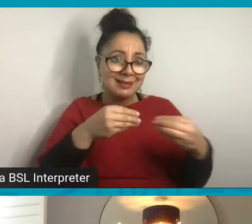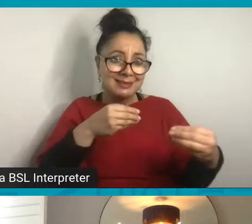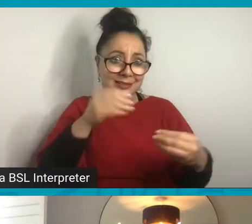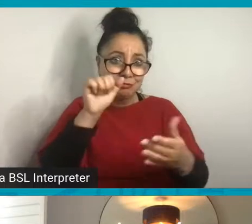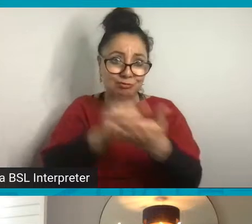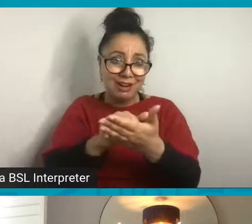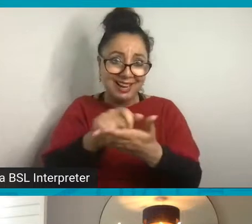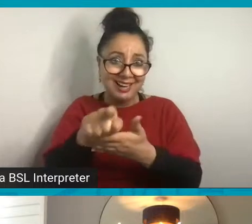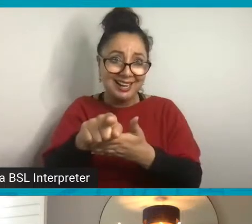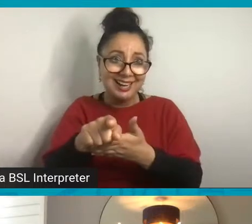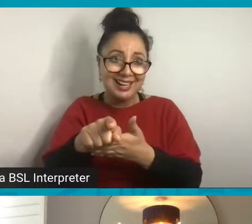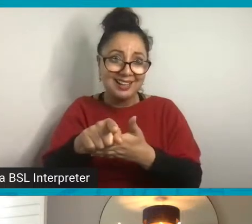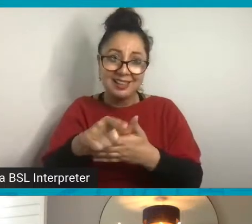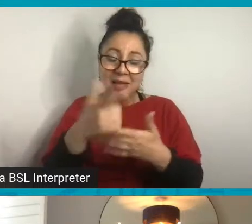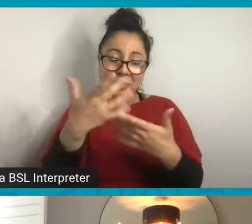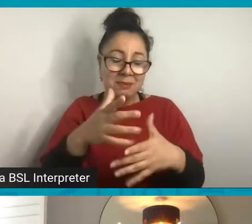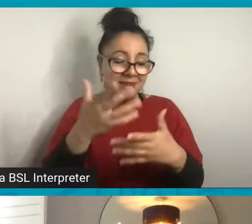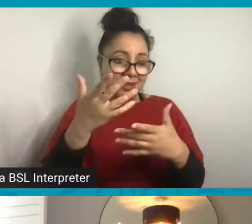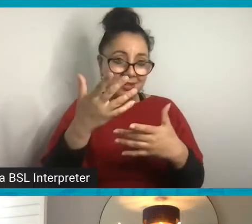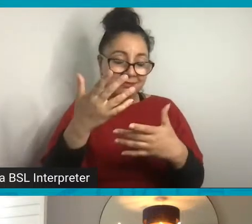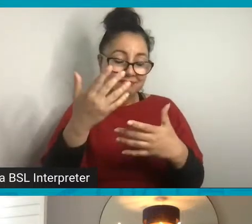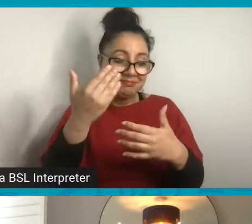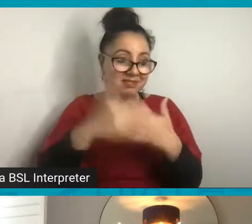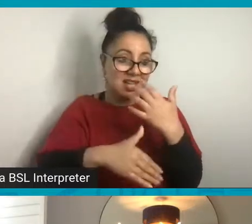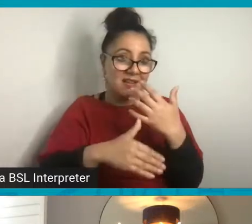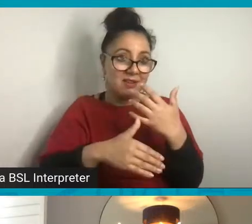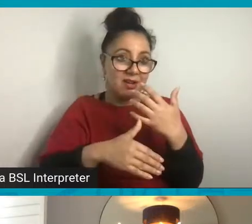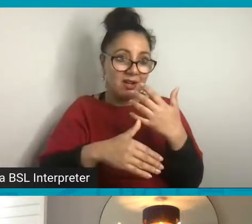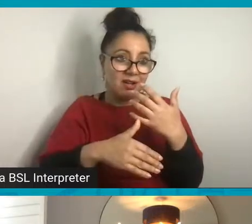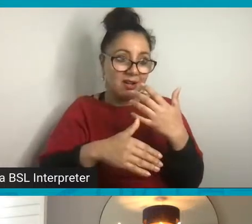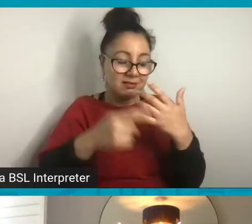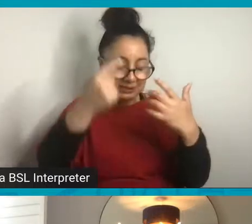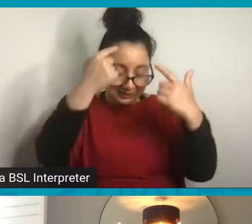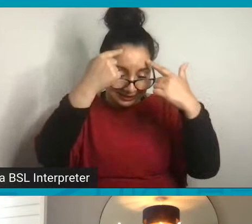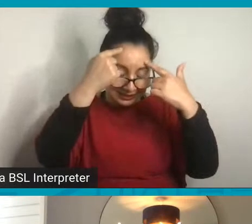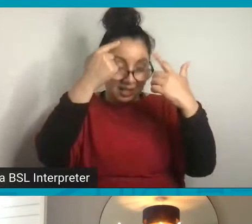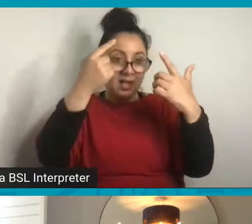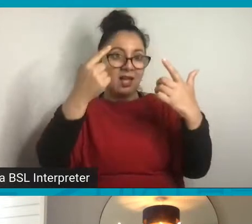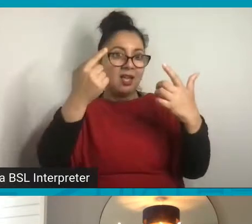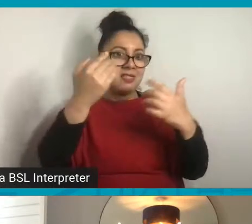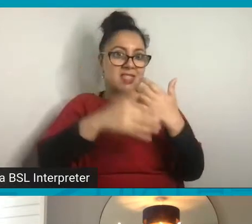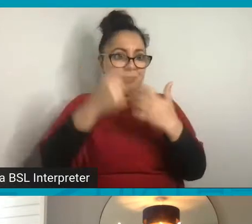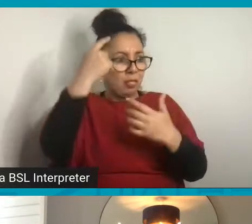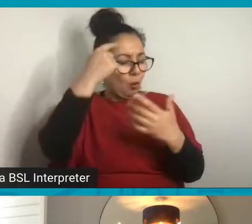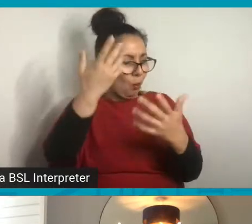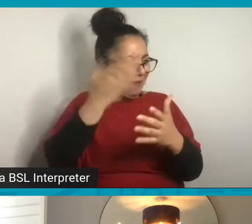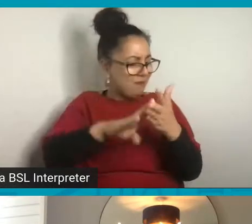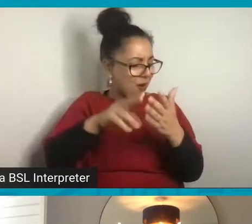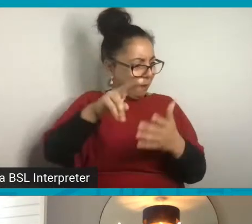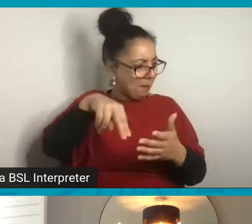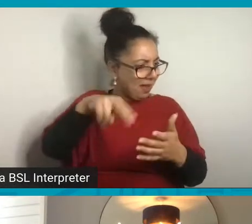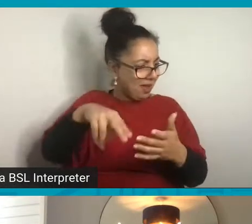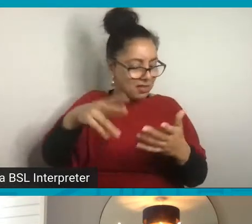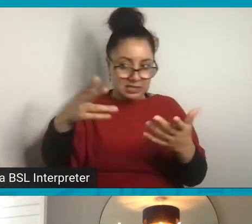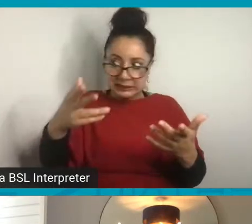right? Yeah. So I hadn't thought about this for a while. I just, I never really thought about where the paint came from.